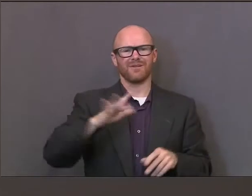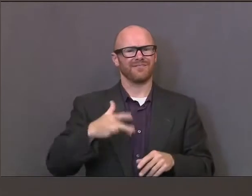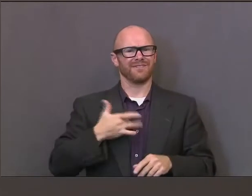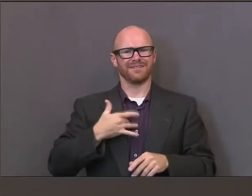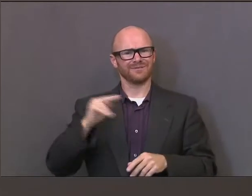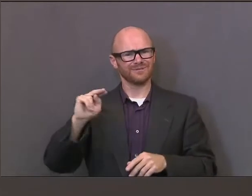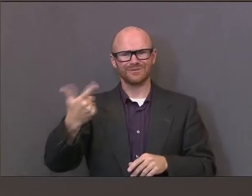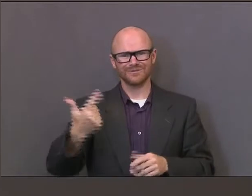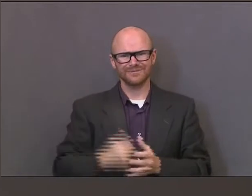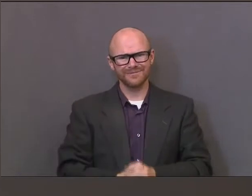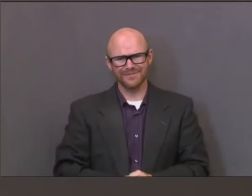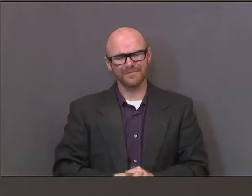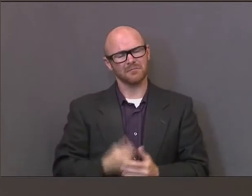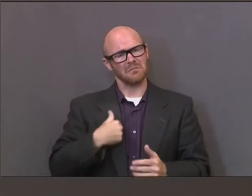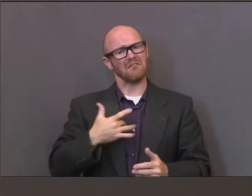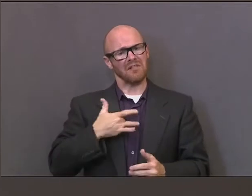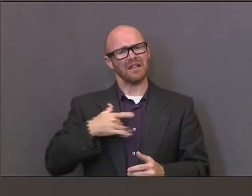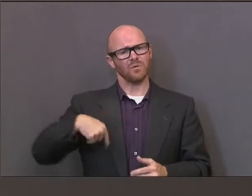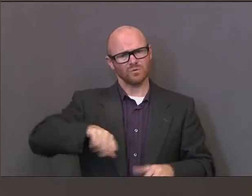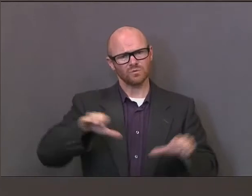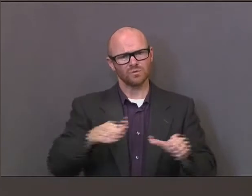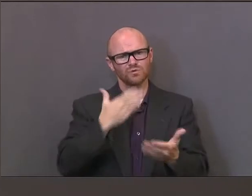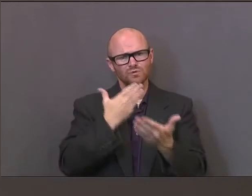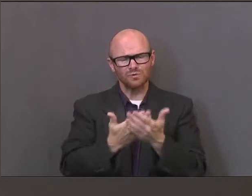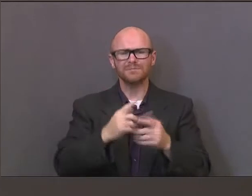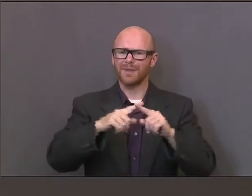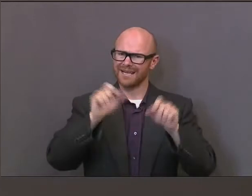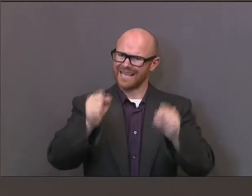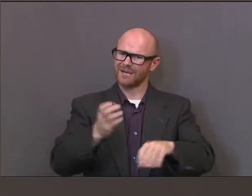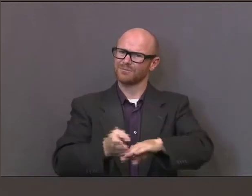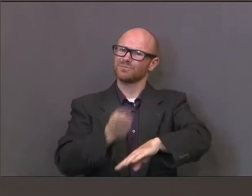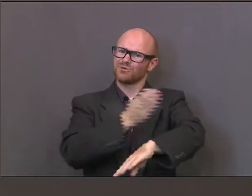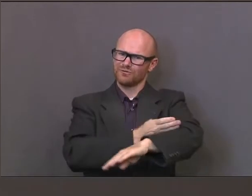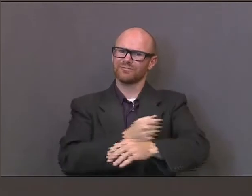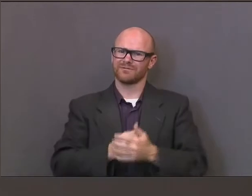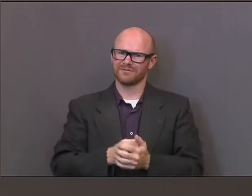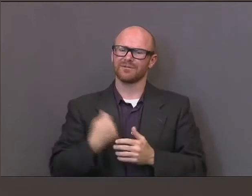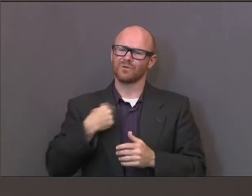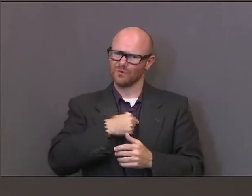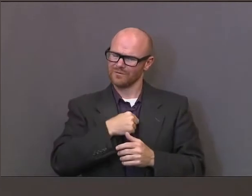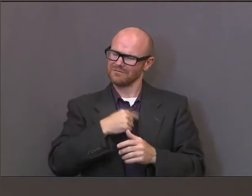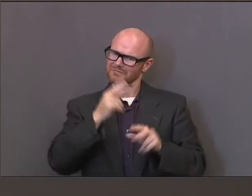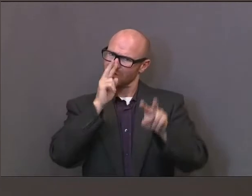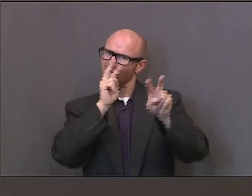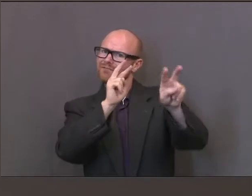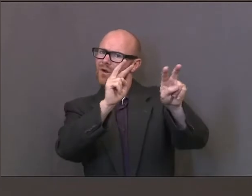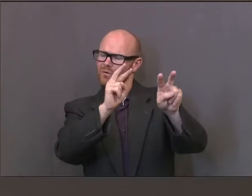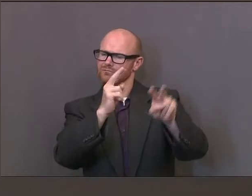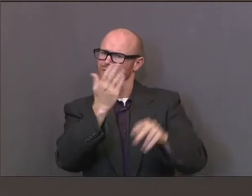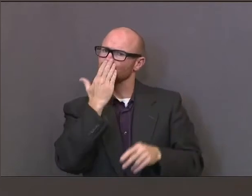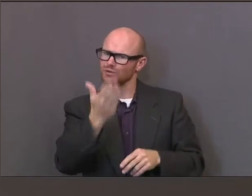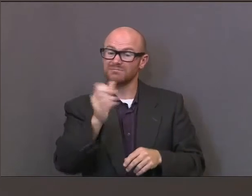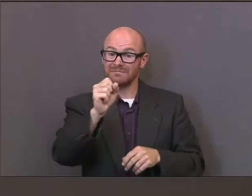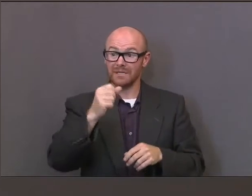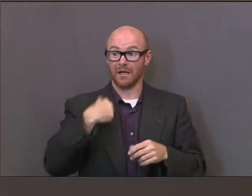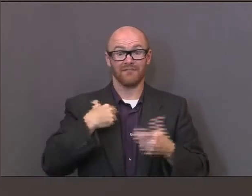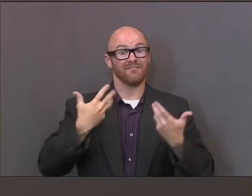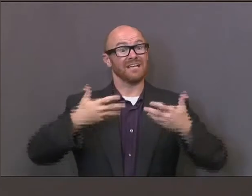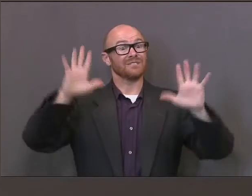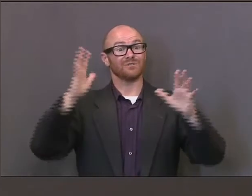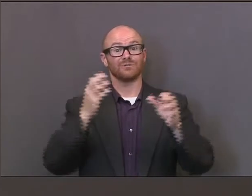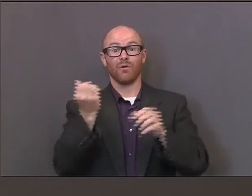where we're at, but we still have room to improve, and certainly a longer road to hoe before we're out of this challenge.